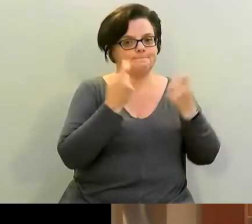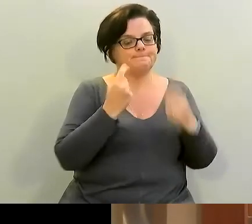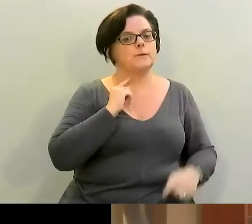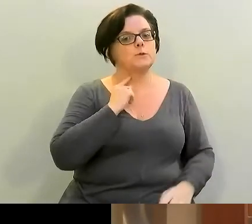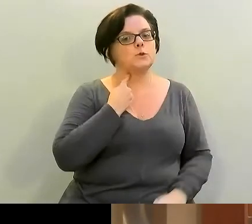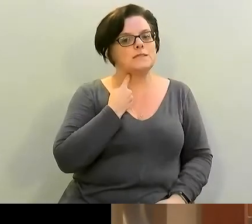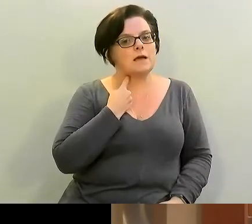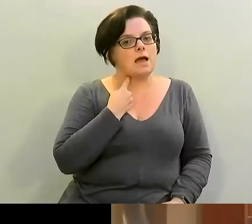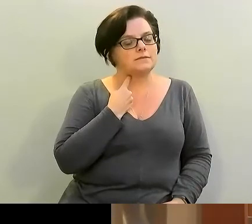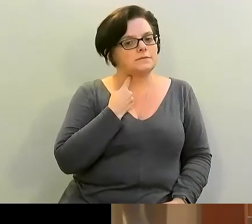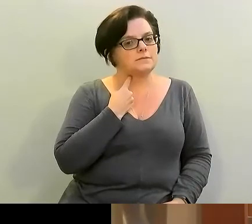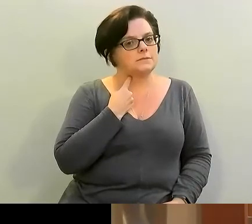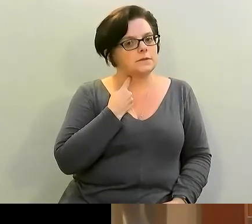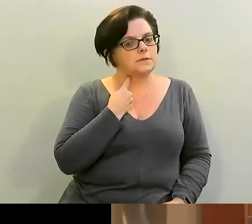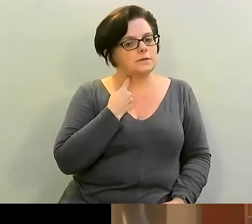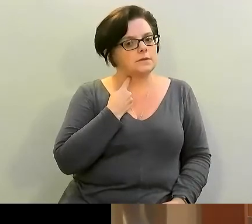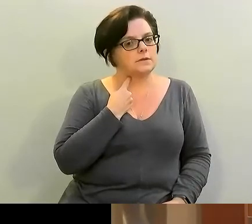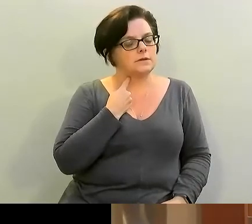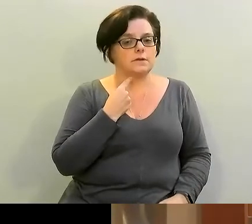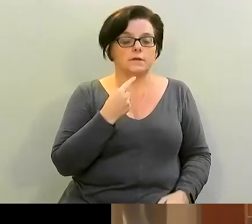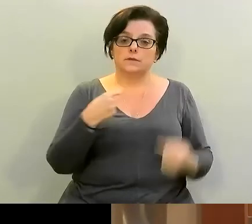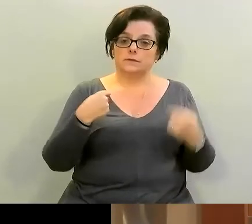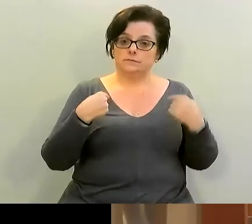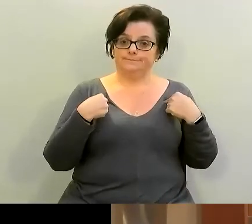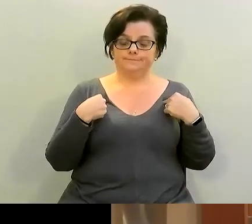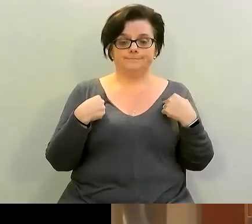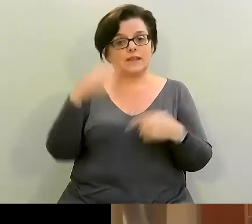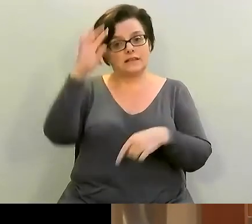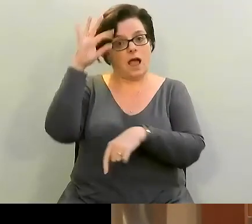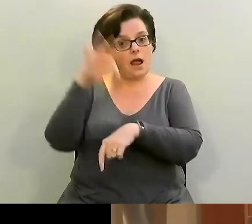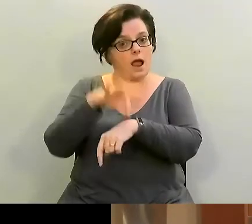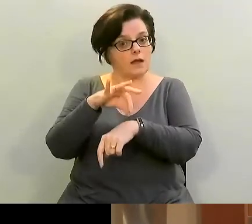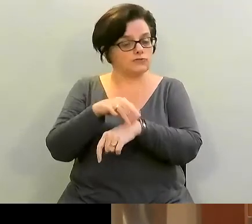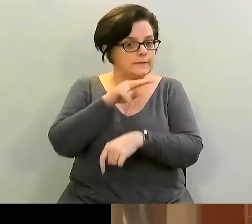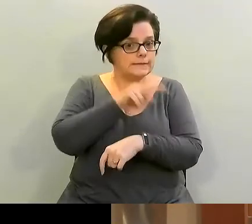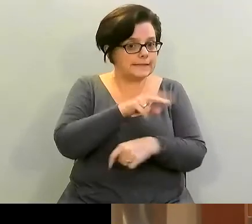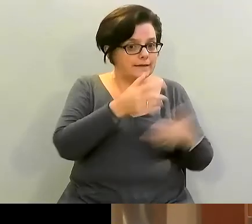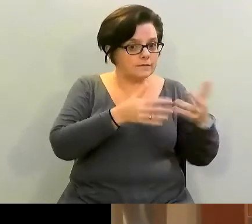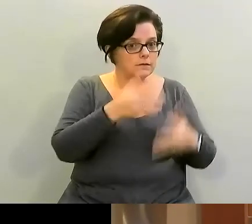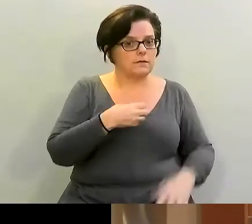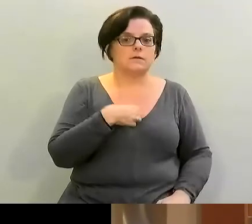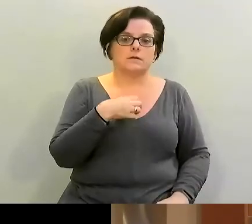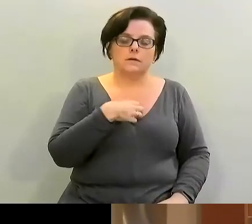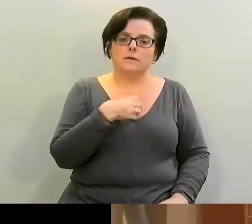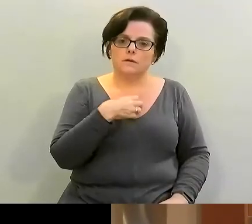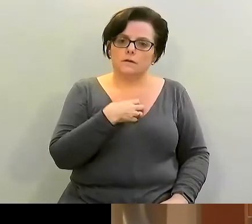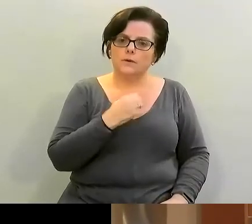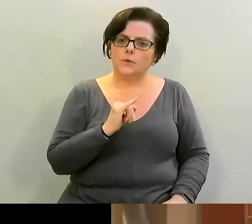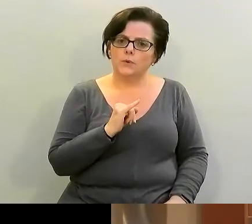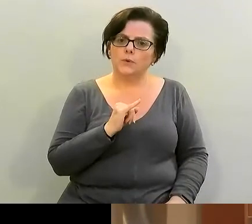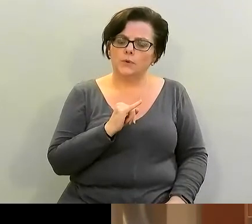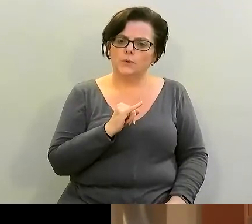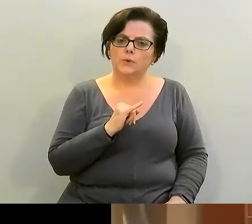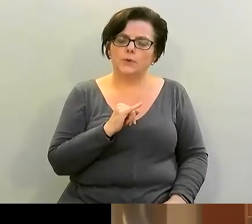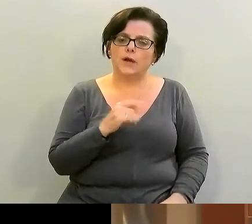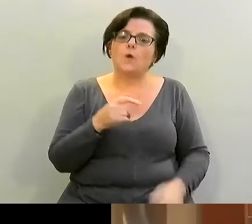which to practicing psychiatrists such as myself is a very scary number so we know that people are suffering we know that